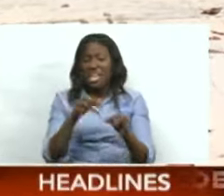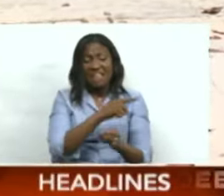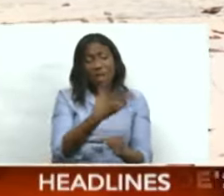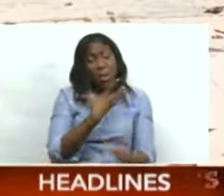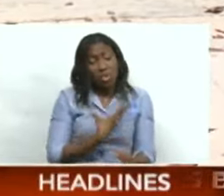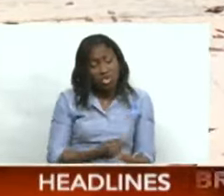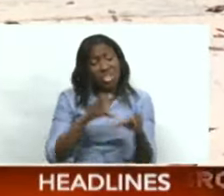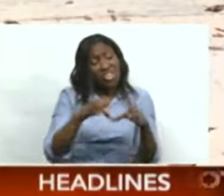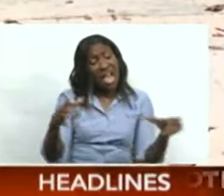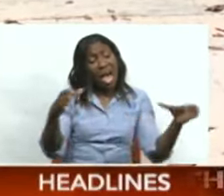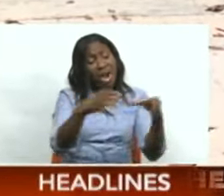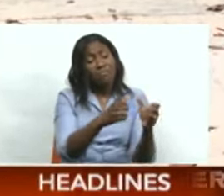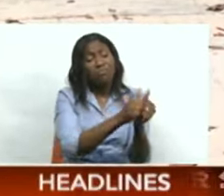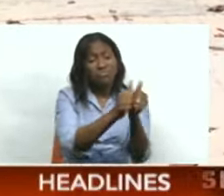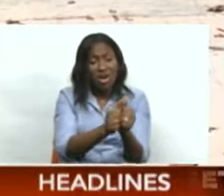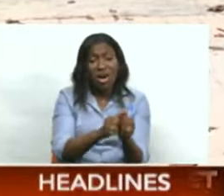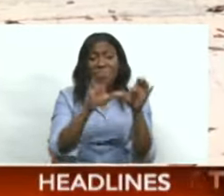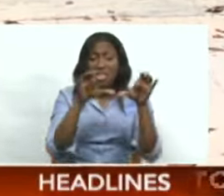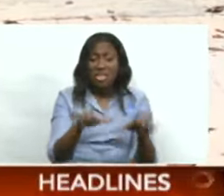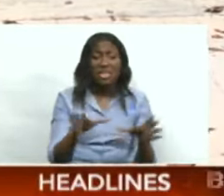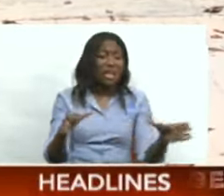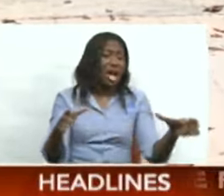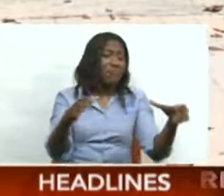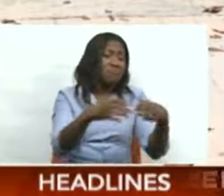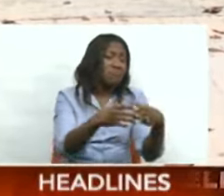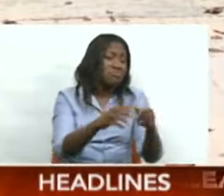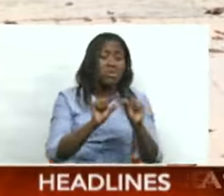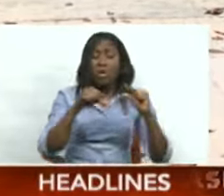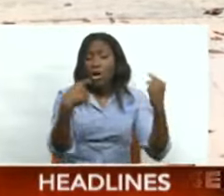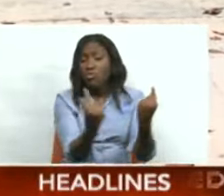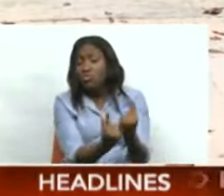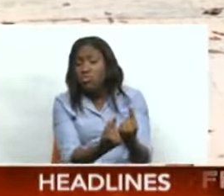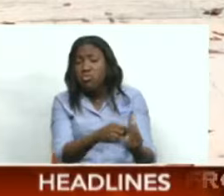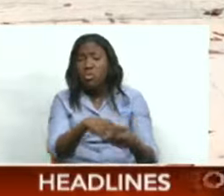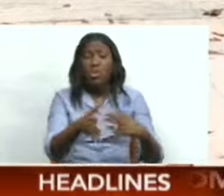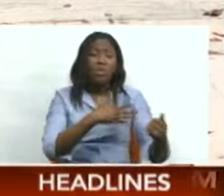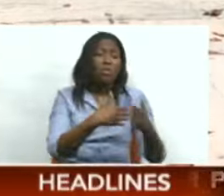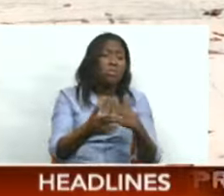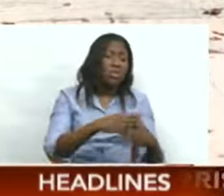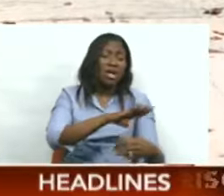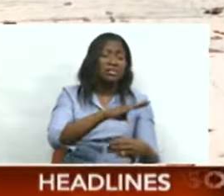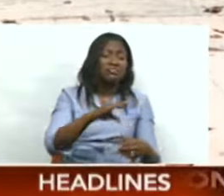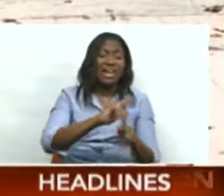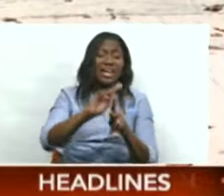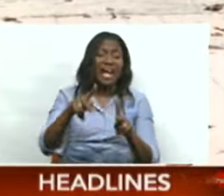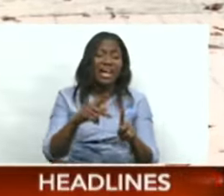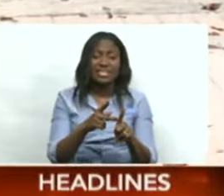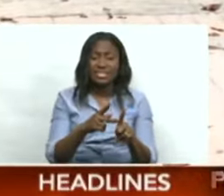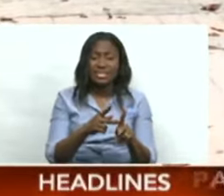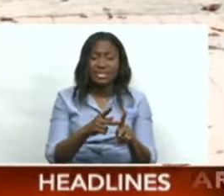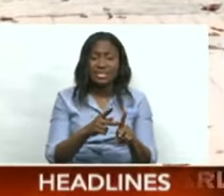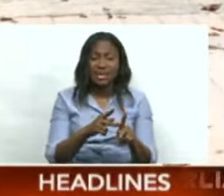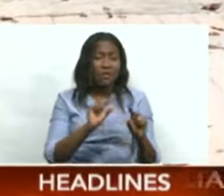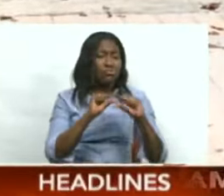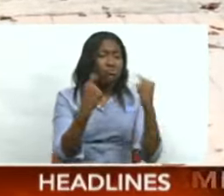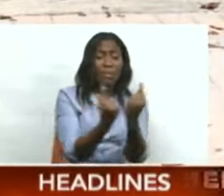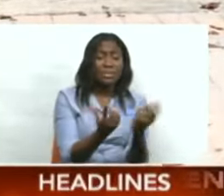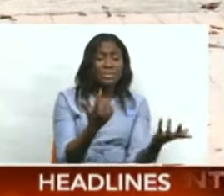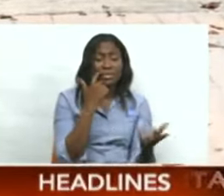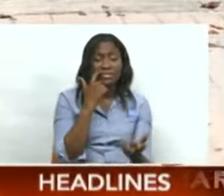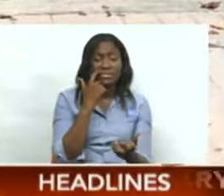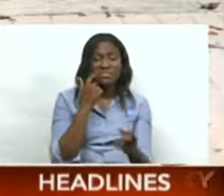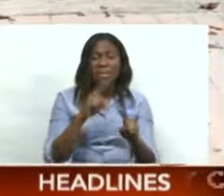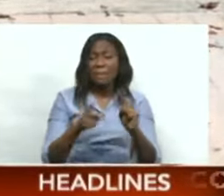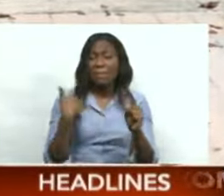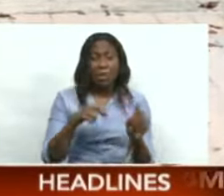unite. They can form themselves into cabals and all kinds of, you know, groups. But